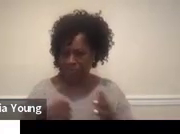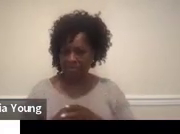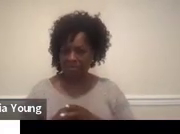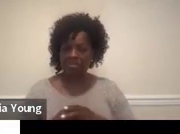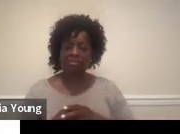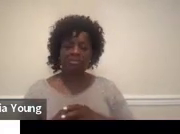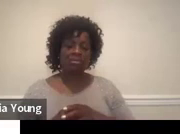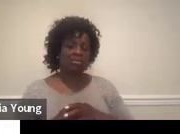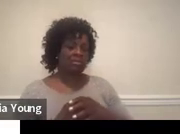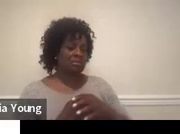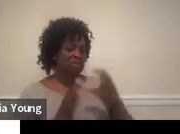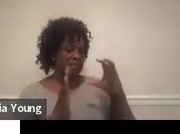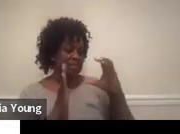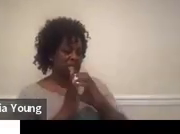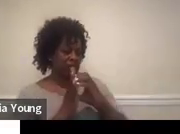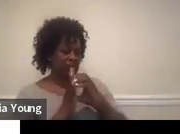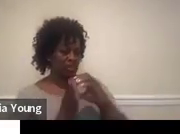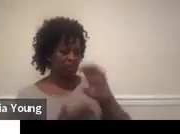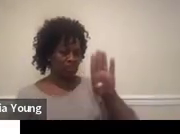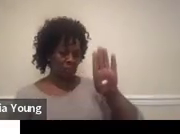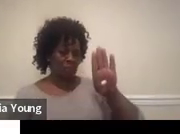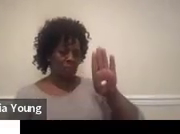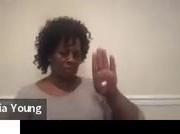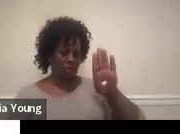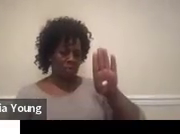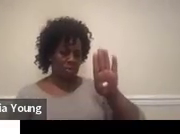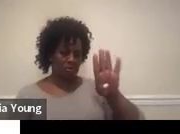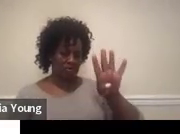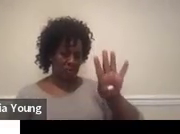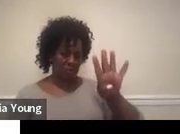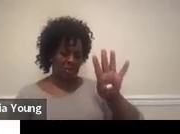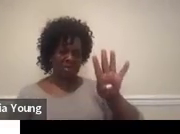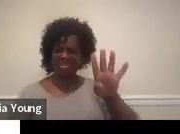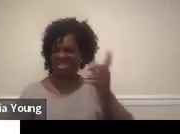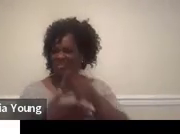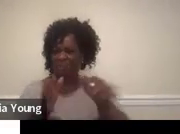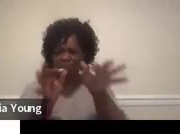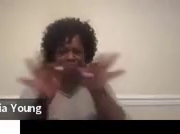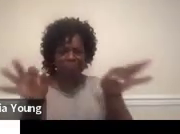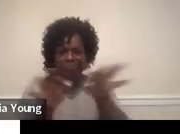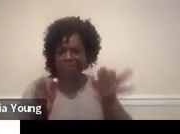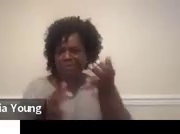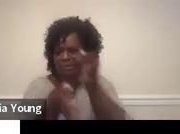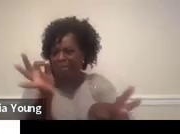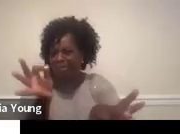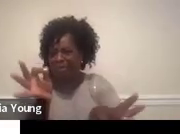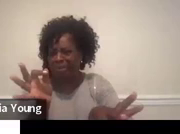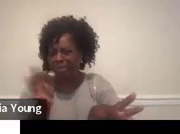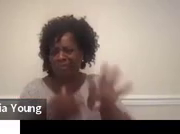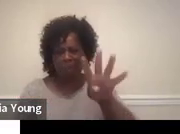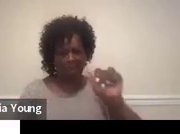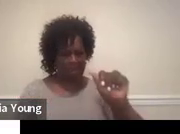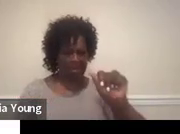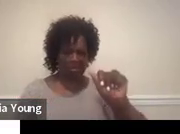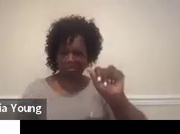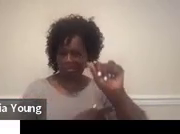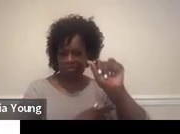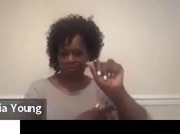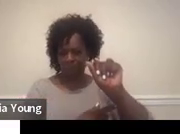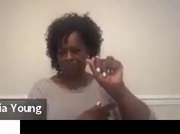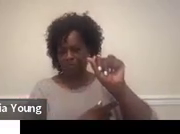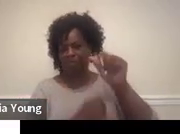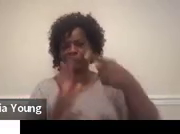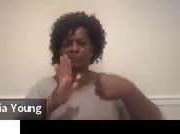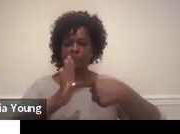Section 4? And as you can see, it's just a couple of sentences to put in 4A. So, for